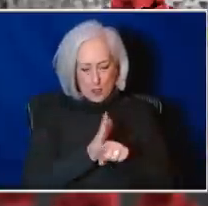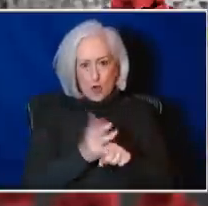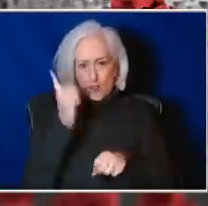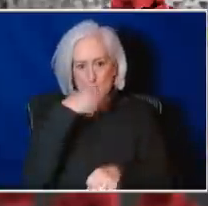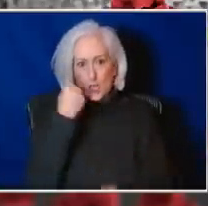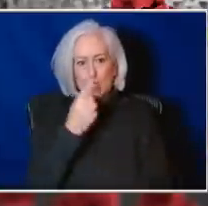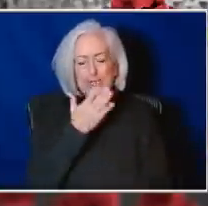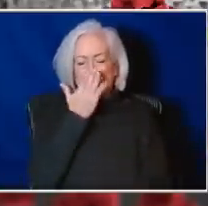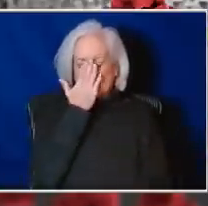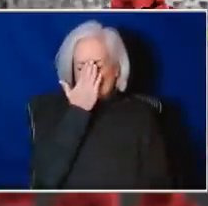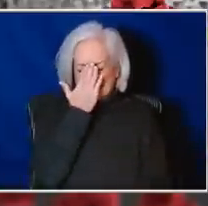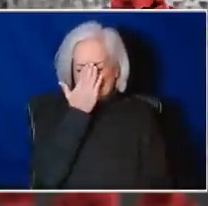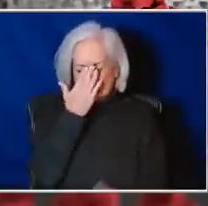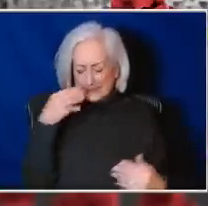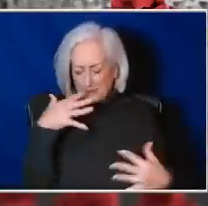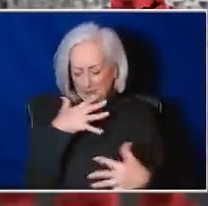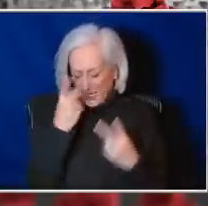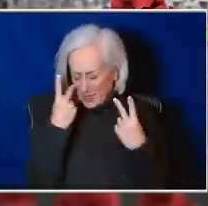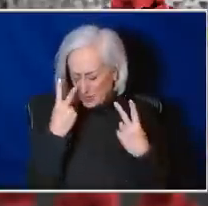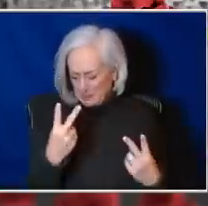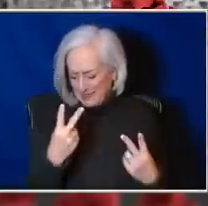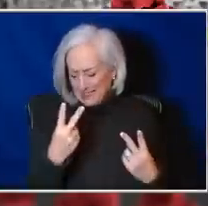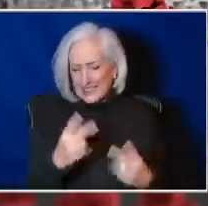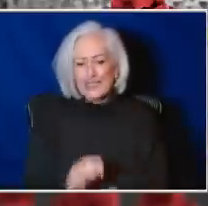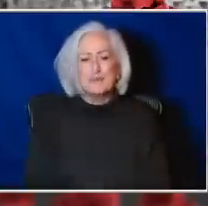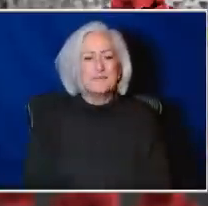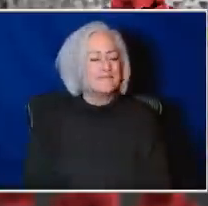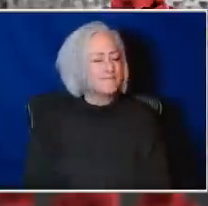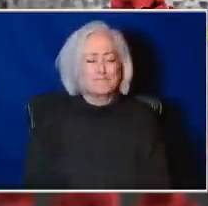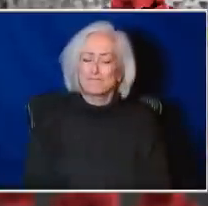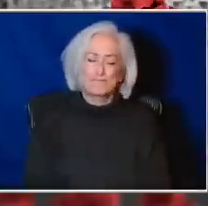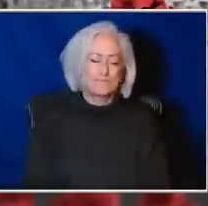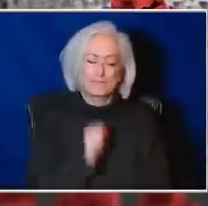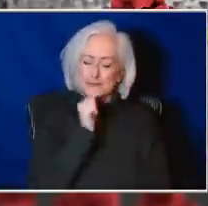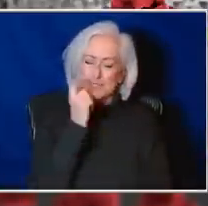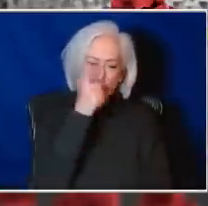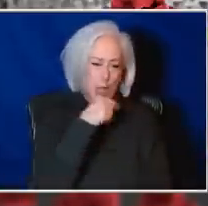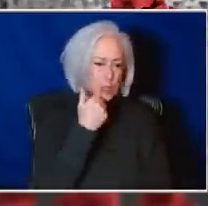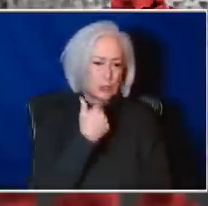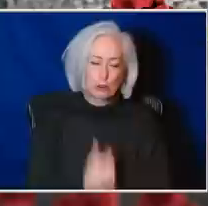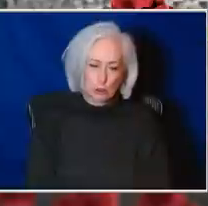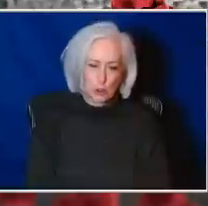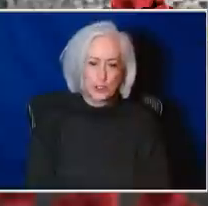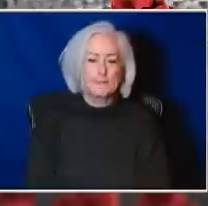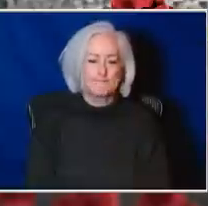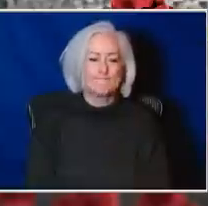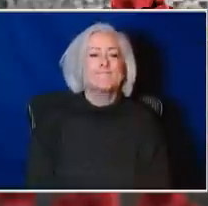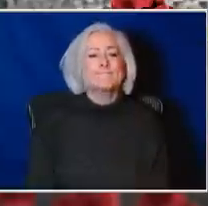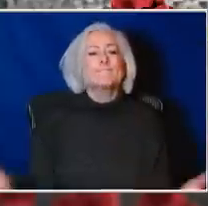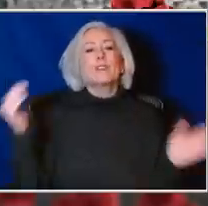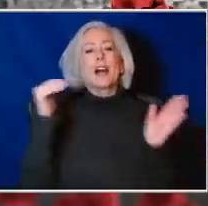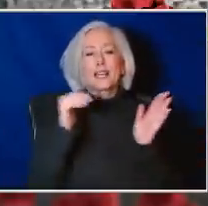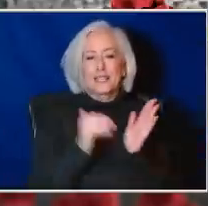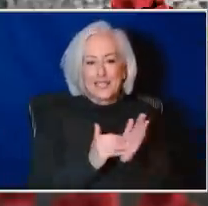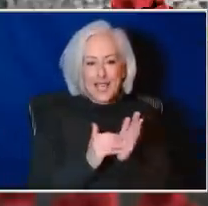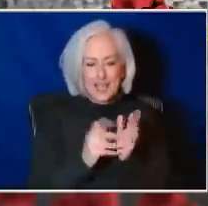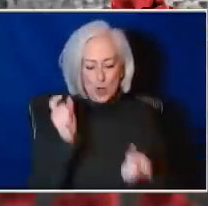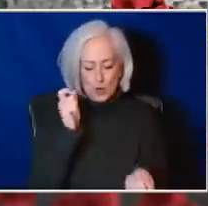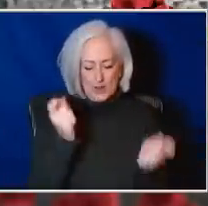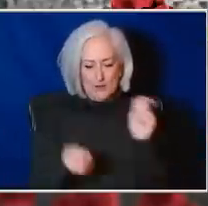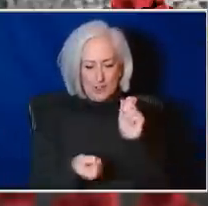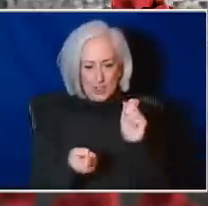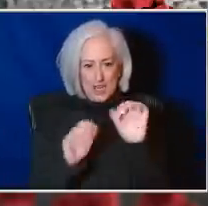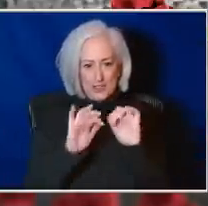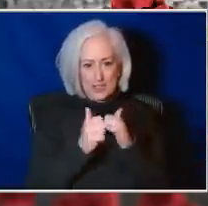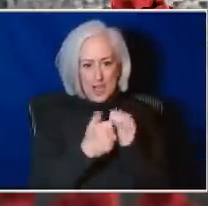think I saw them earlier. Yeah, they're not they're not looking good, Steve. So just to recap, we have altered the way we present this to